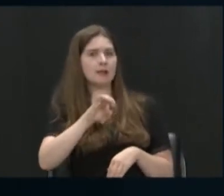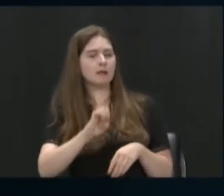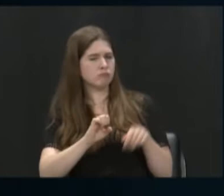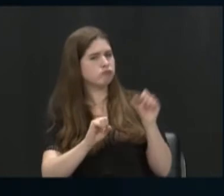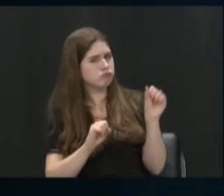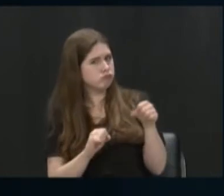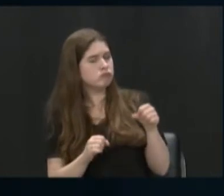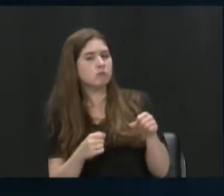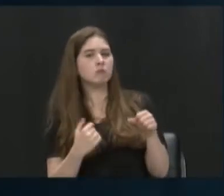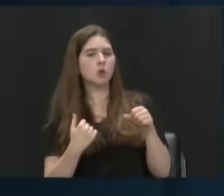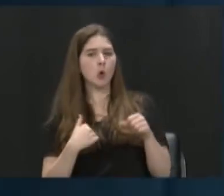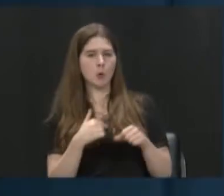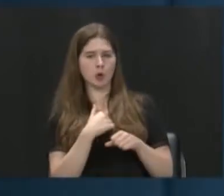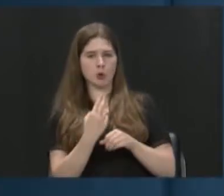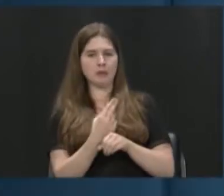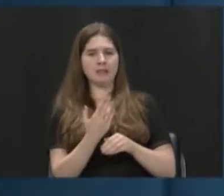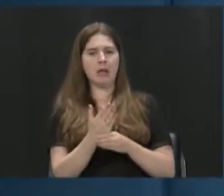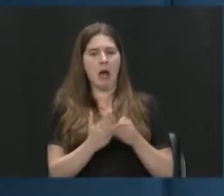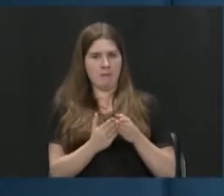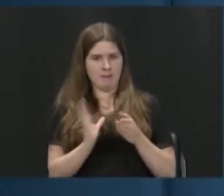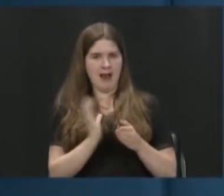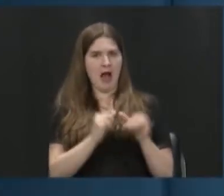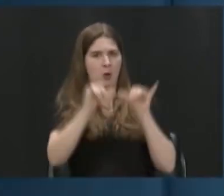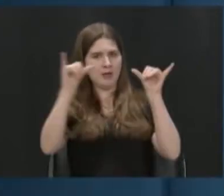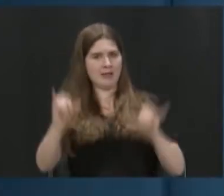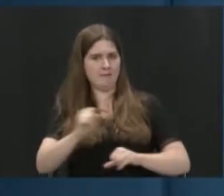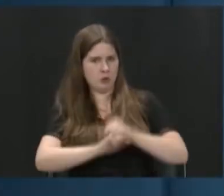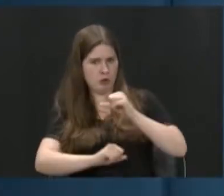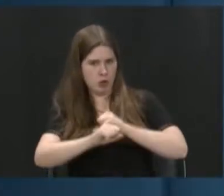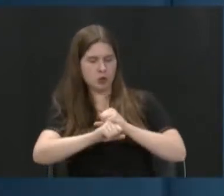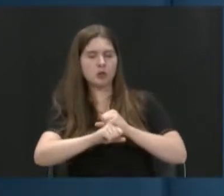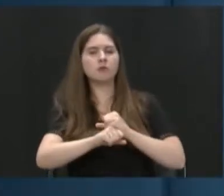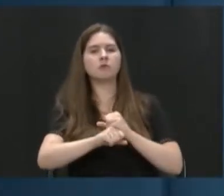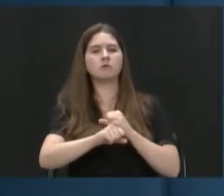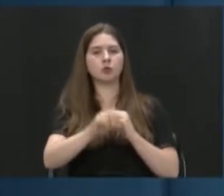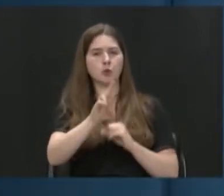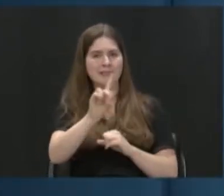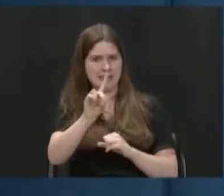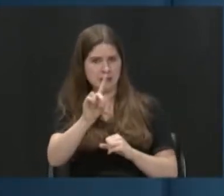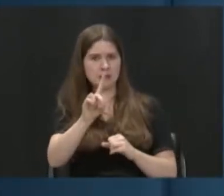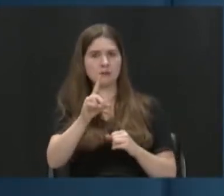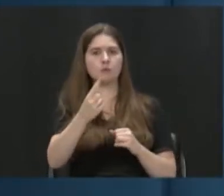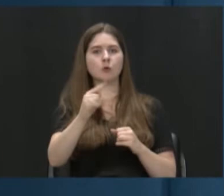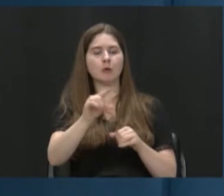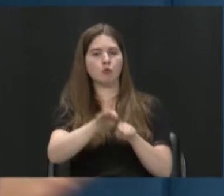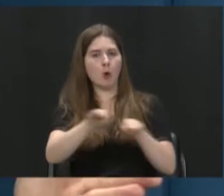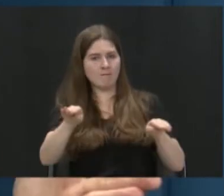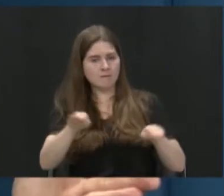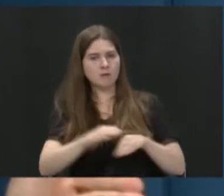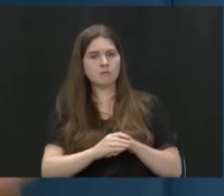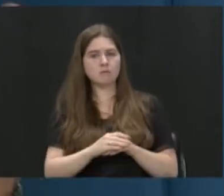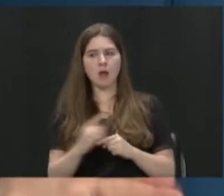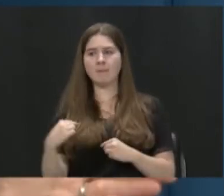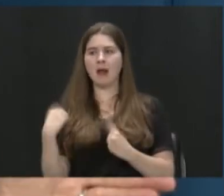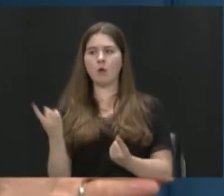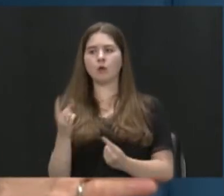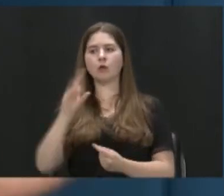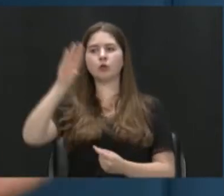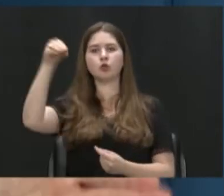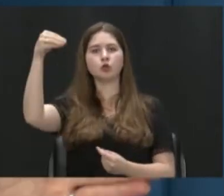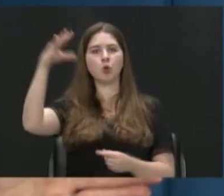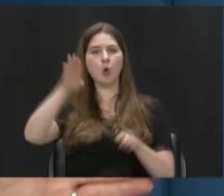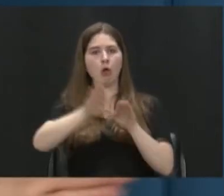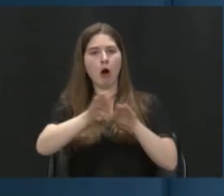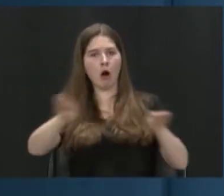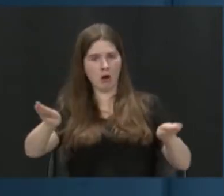some within our own infrastructure at UD and play around with some green roofs. I think our biggest focus now has been solar and energy,